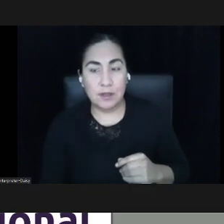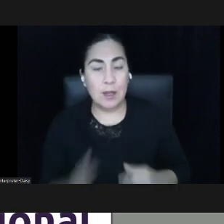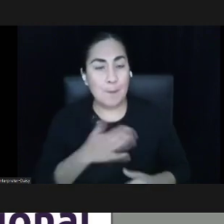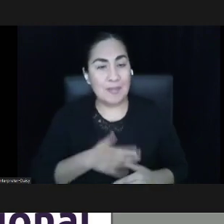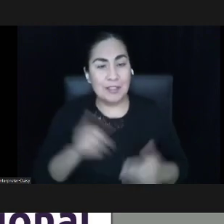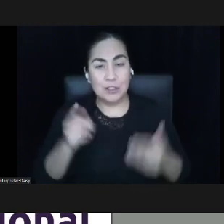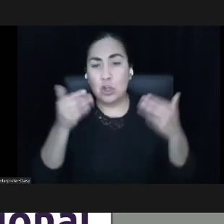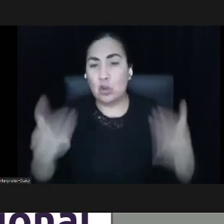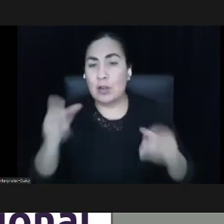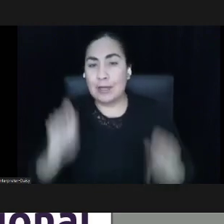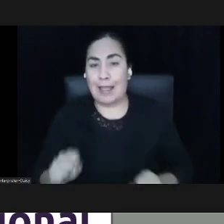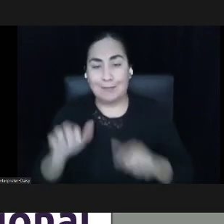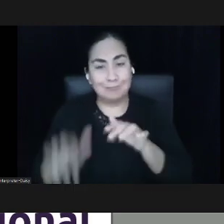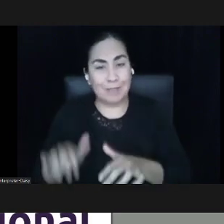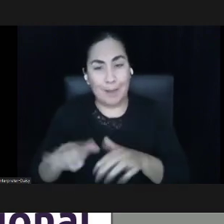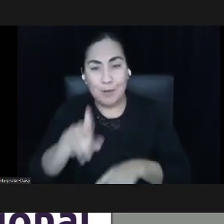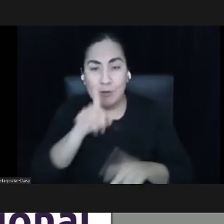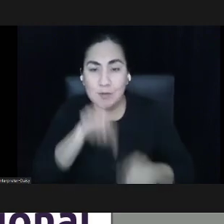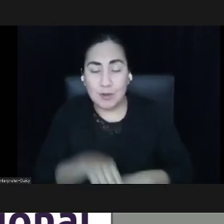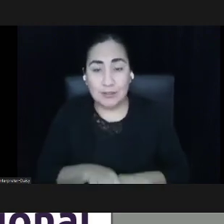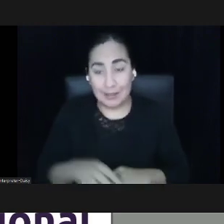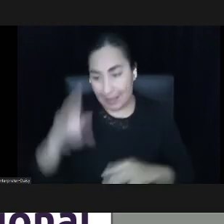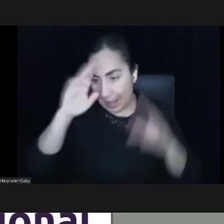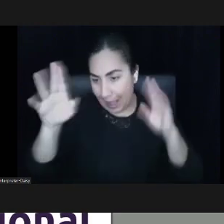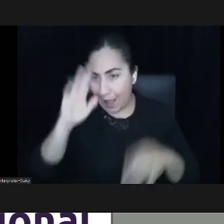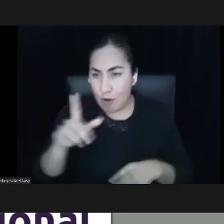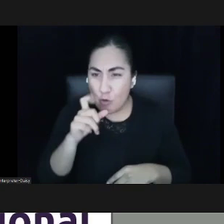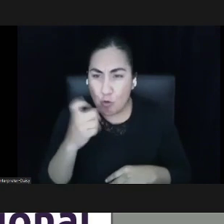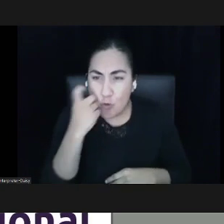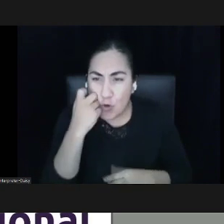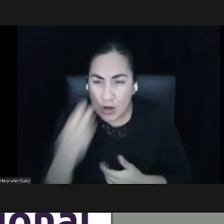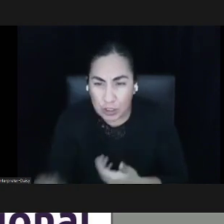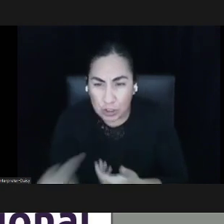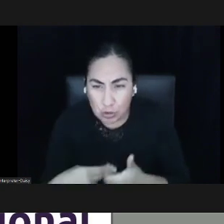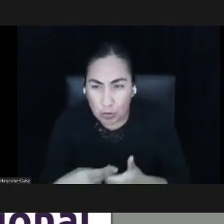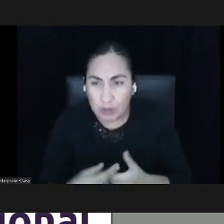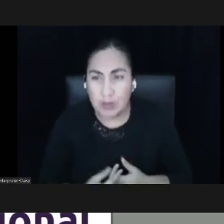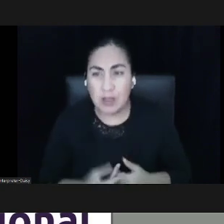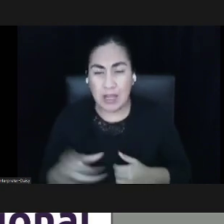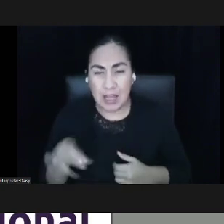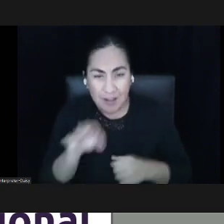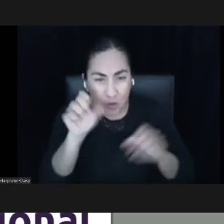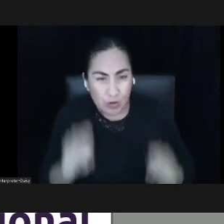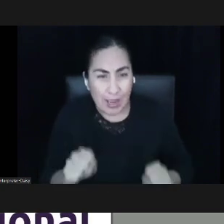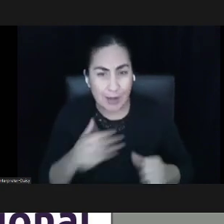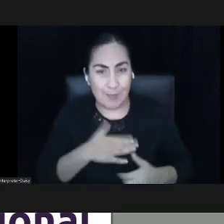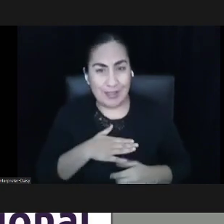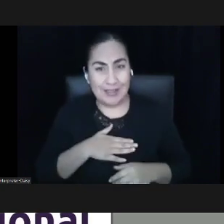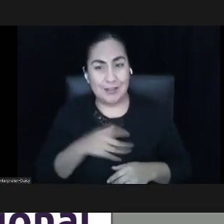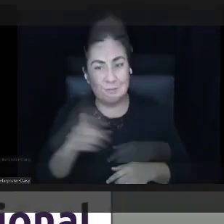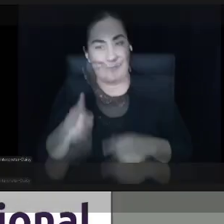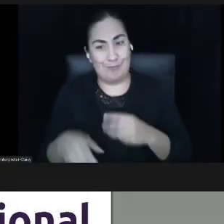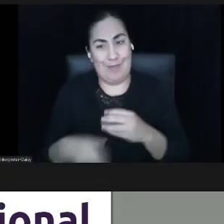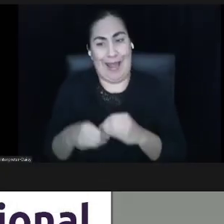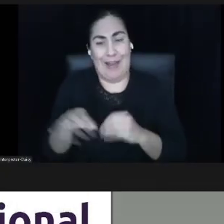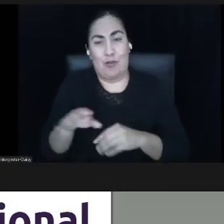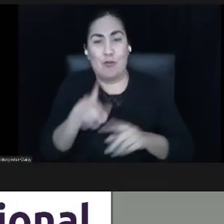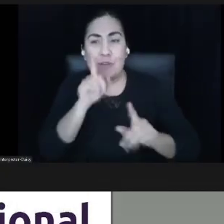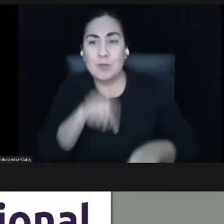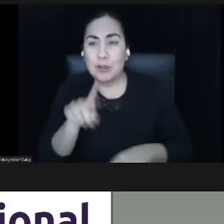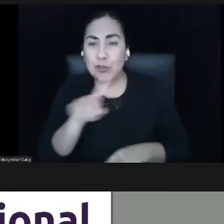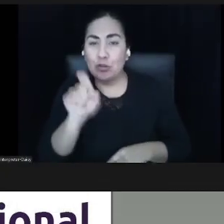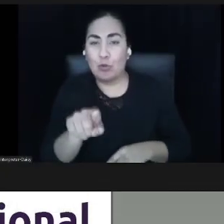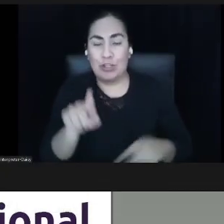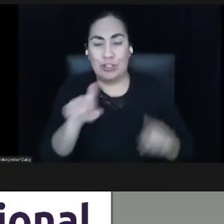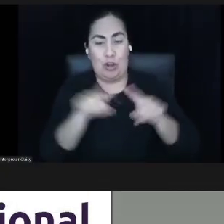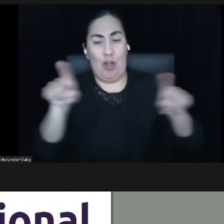Hi to those who have just joined. If you can, in the Q&A box, please type in your response to the question on the screen. What